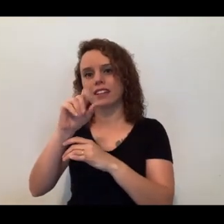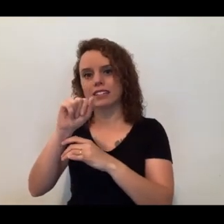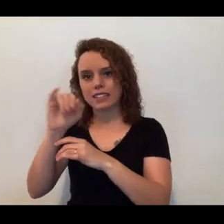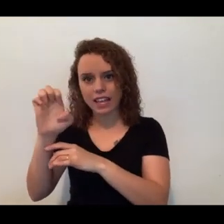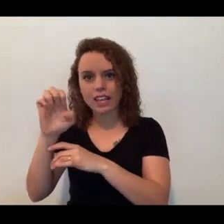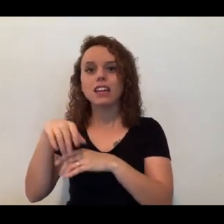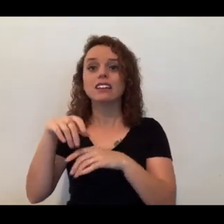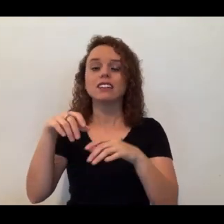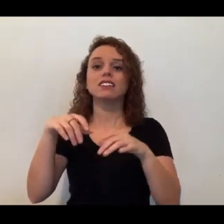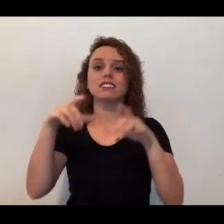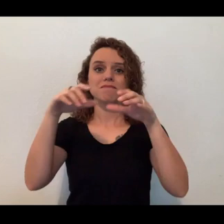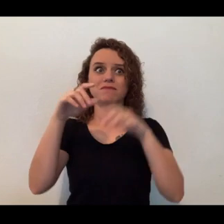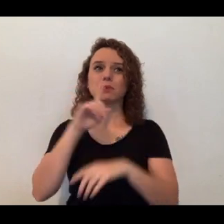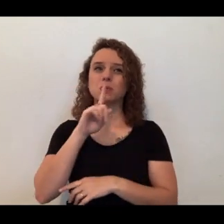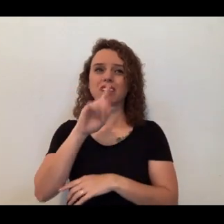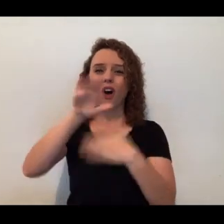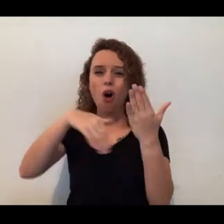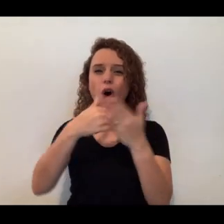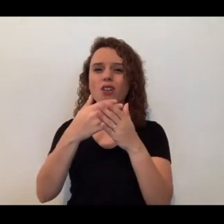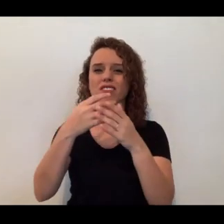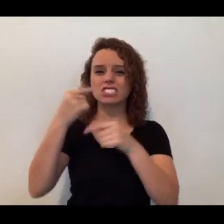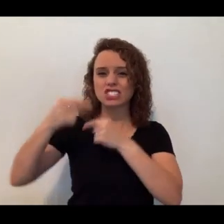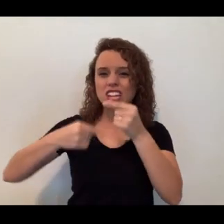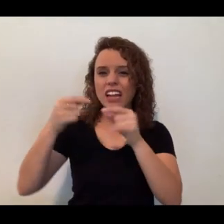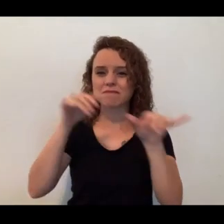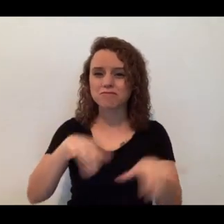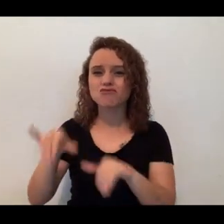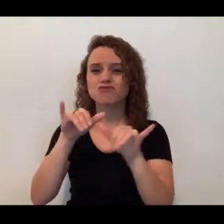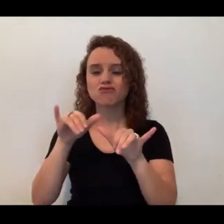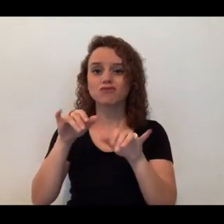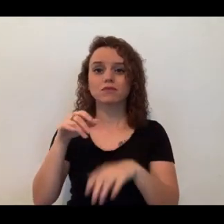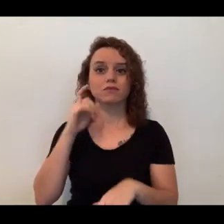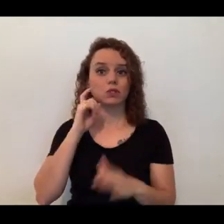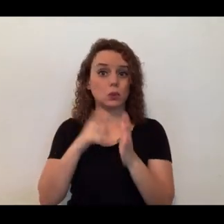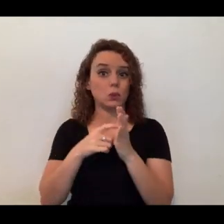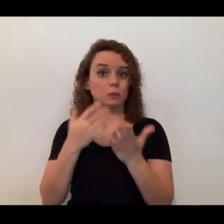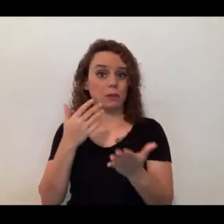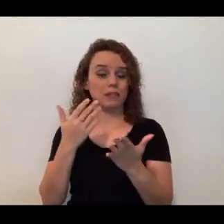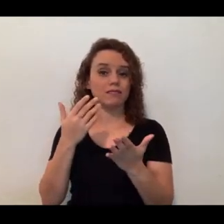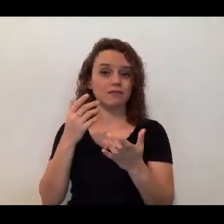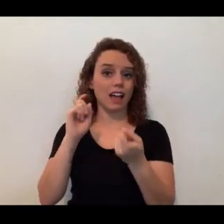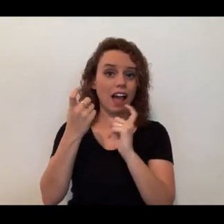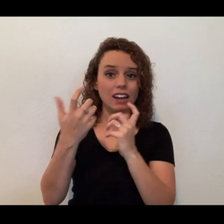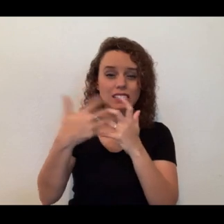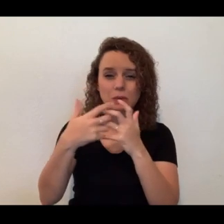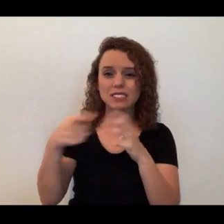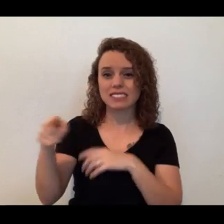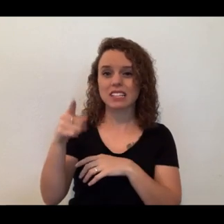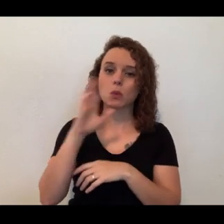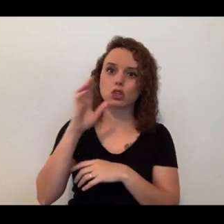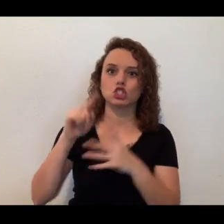that's really where a lot of those similarities in genetics and, as you can see, similarities in adaptations are going to split off. So